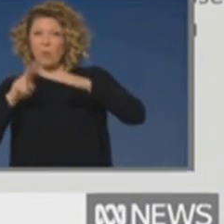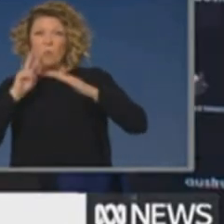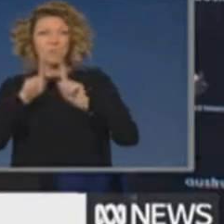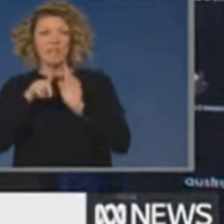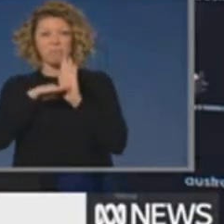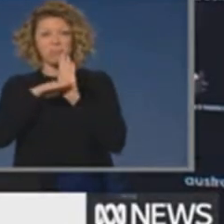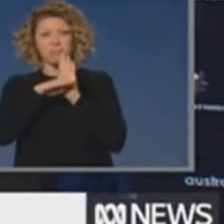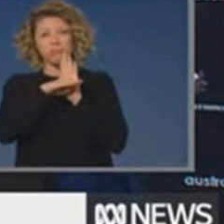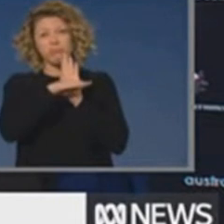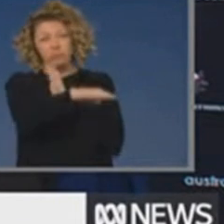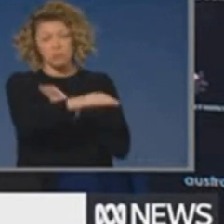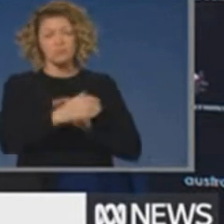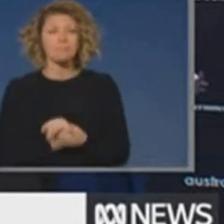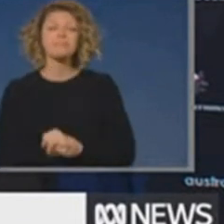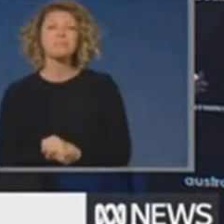Next slide.